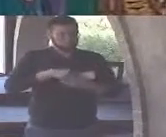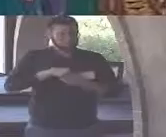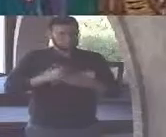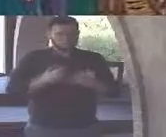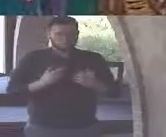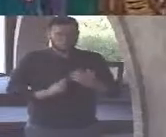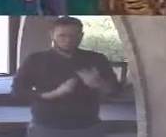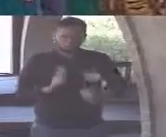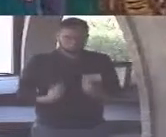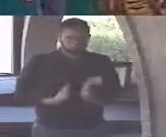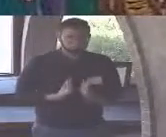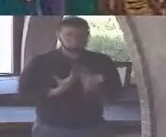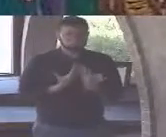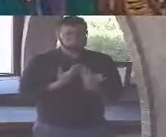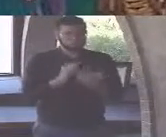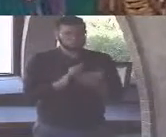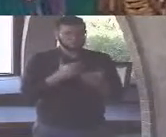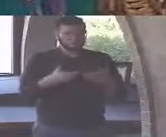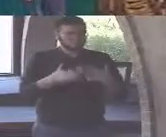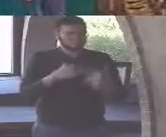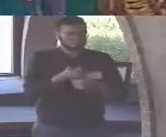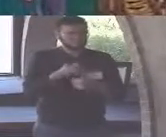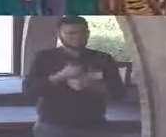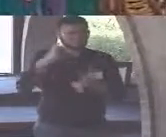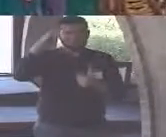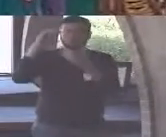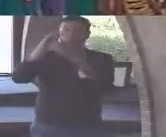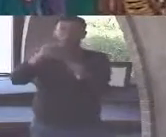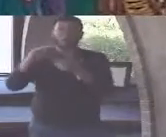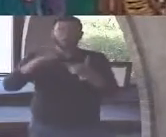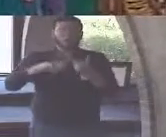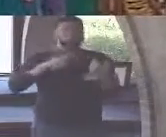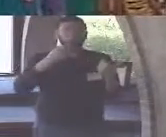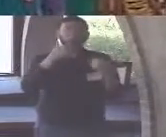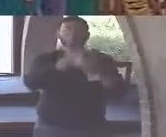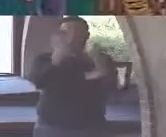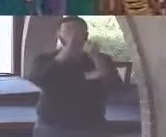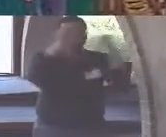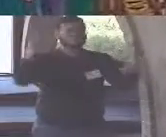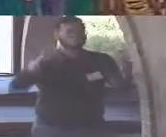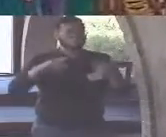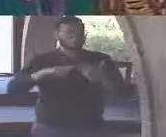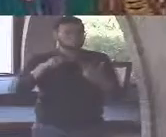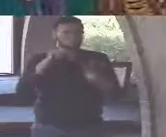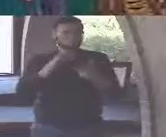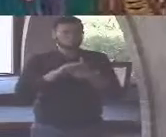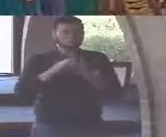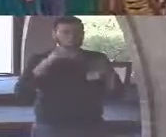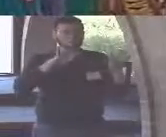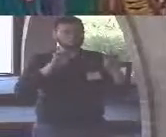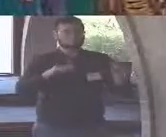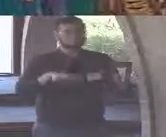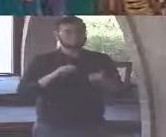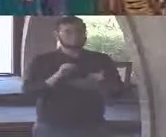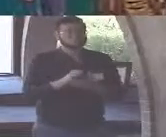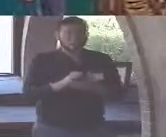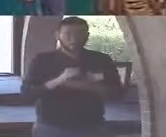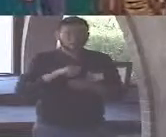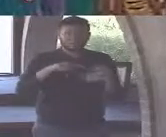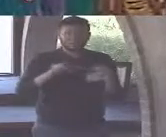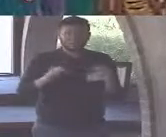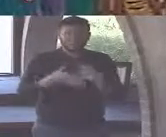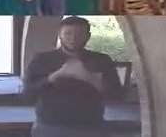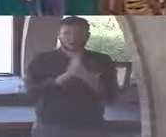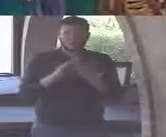use whether atheist agnostic or theist and create a tenable middle ground between the feuding spiraling